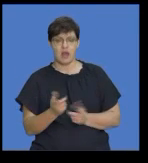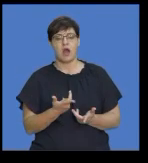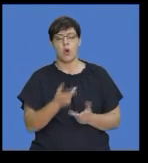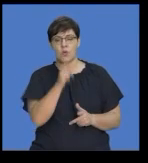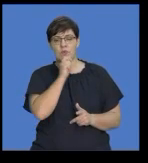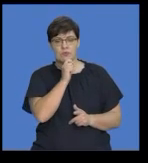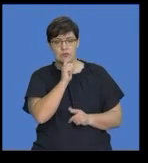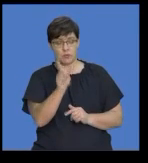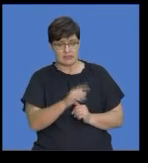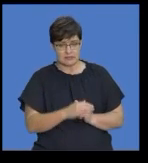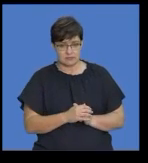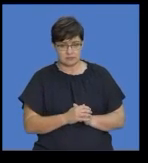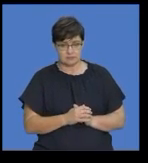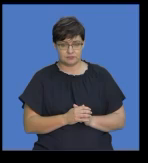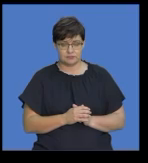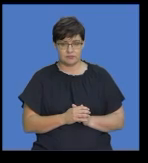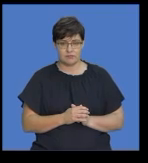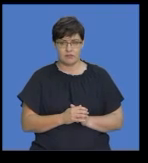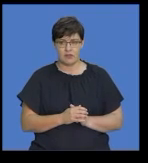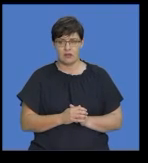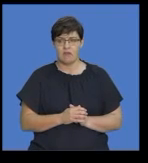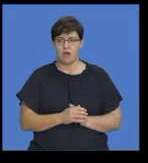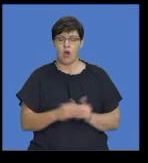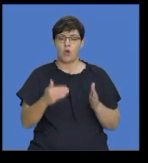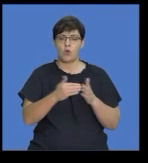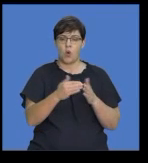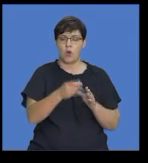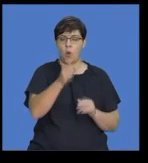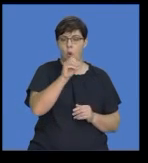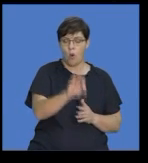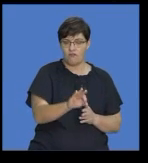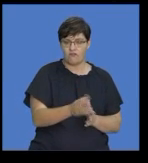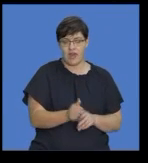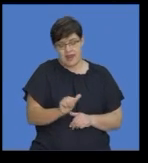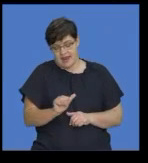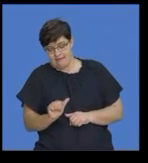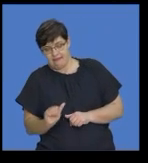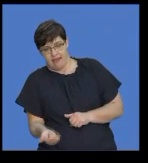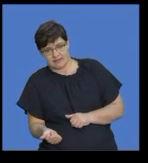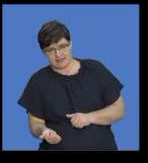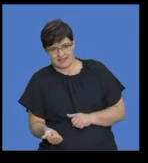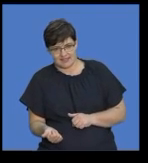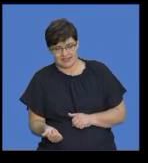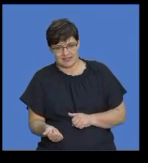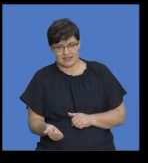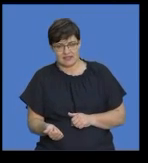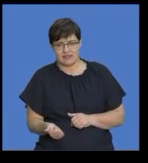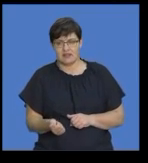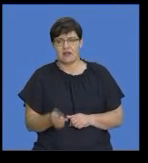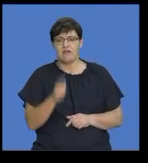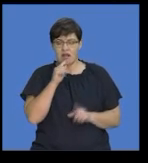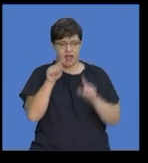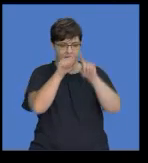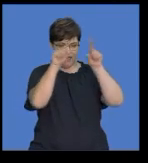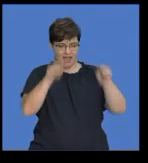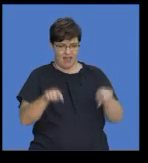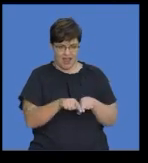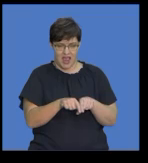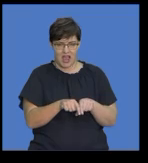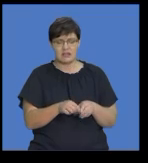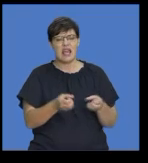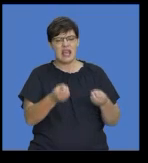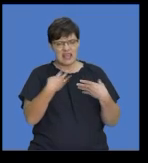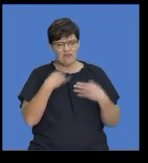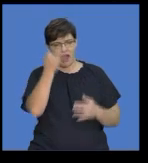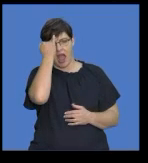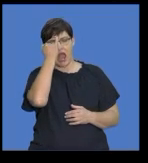at the corner of or next to remember these little diagrams here actually give you some sort of idea as to what we're